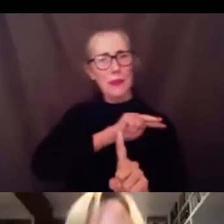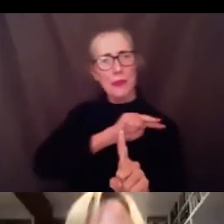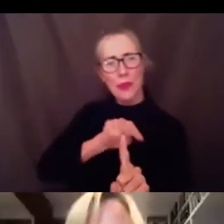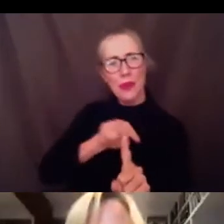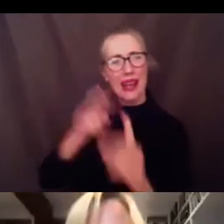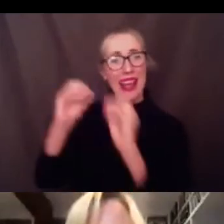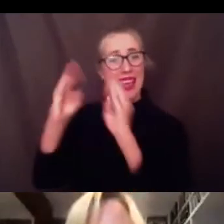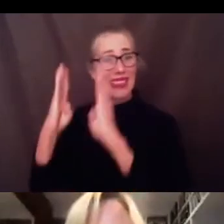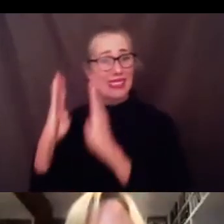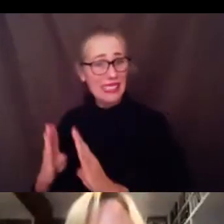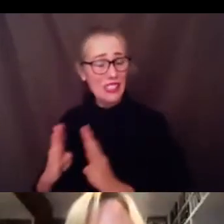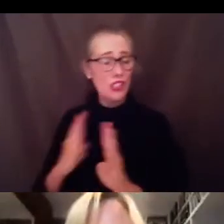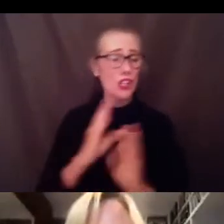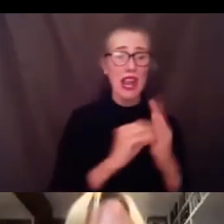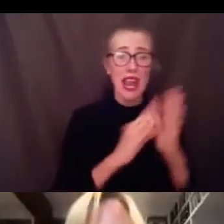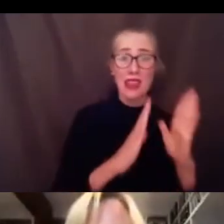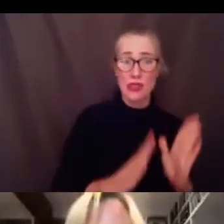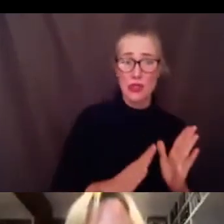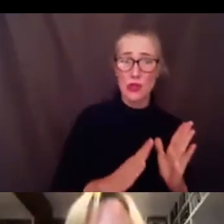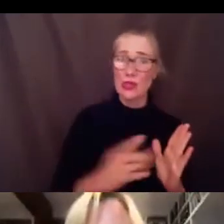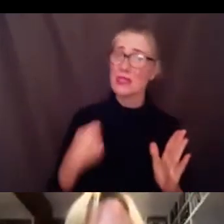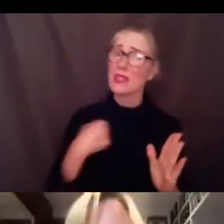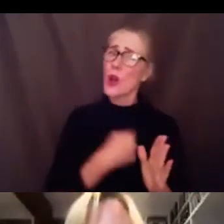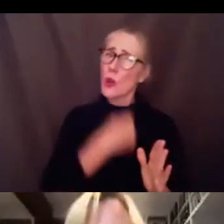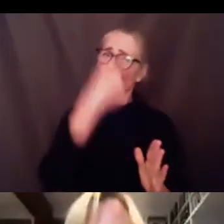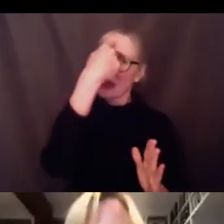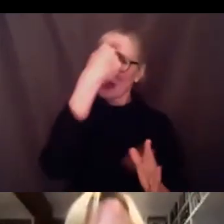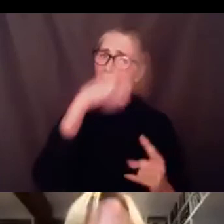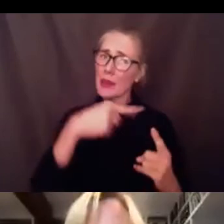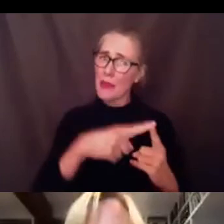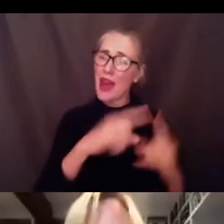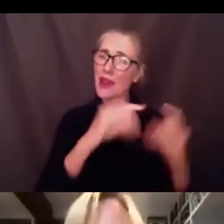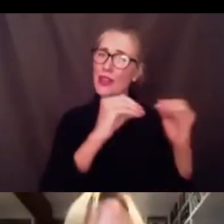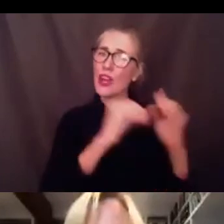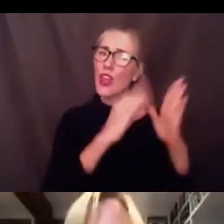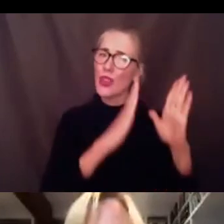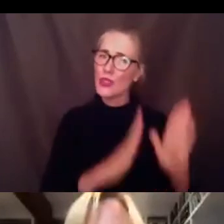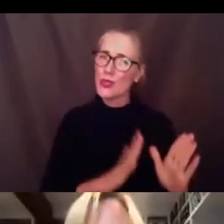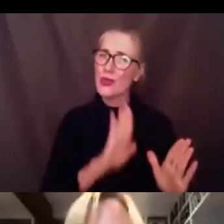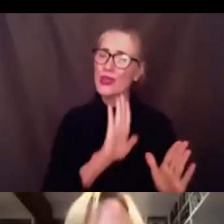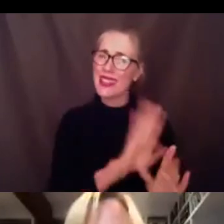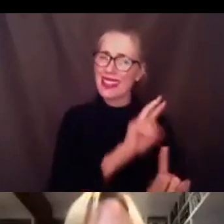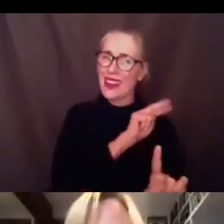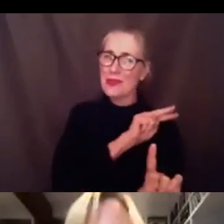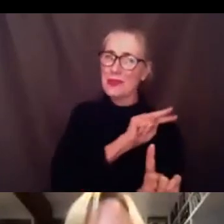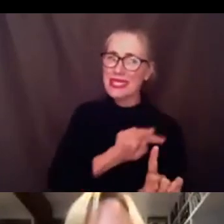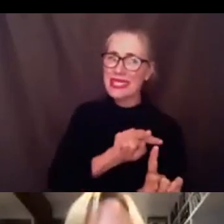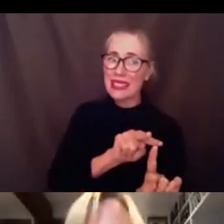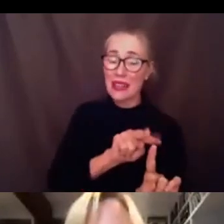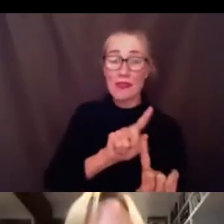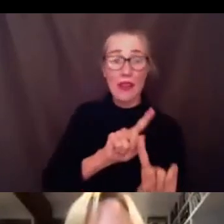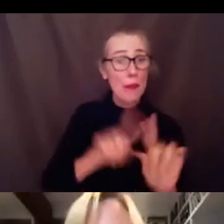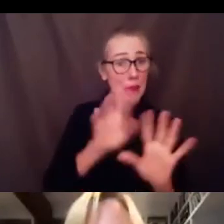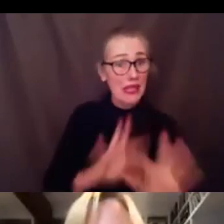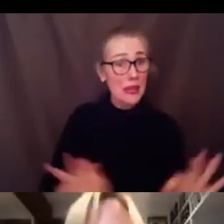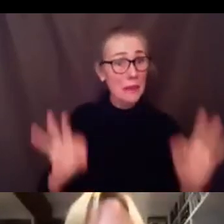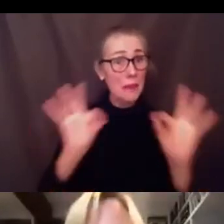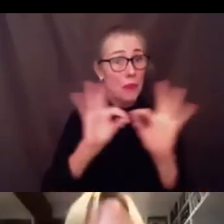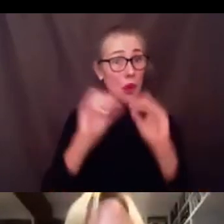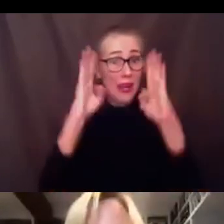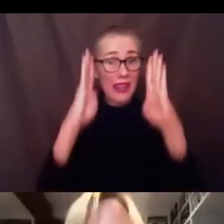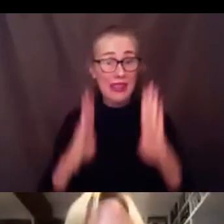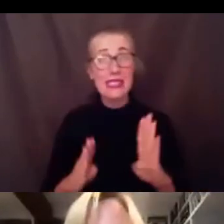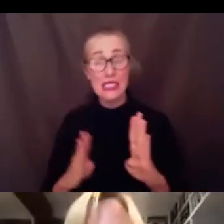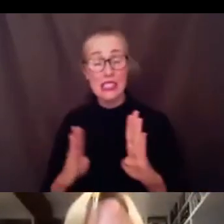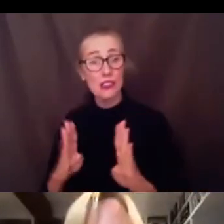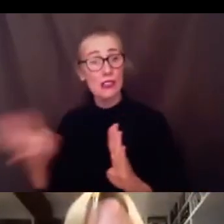drove our decision making but of course bringing the teachers along ensuring that everybody feels supported